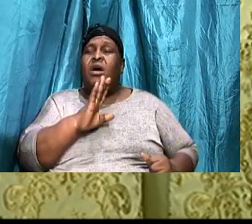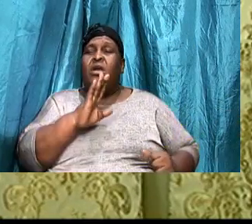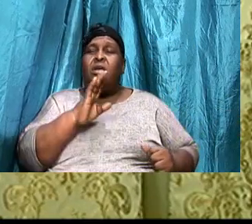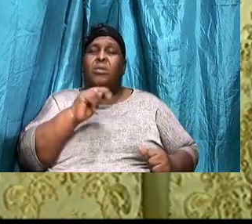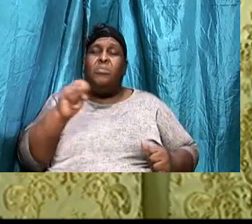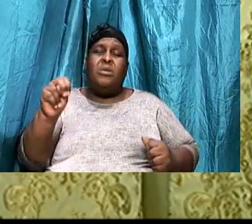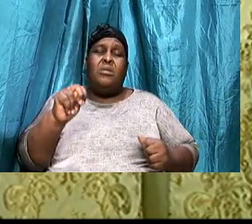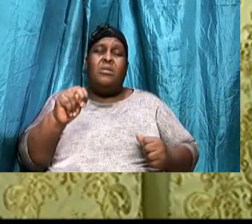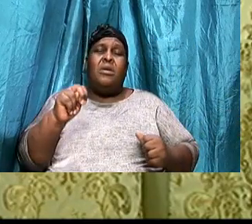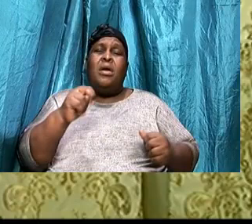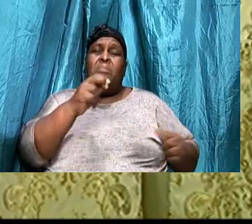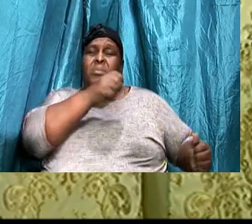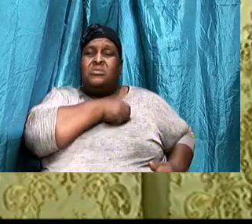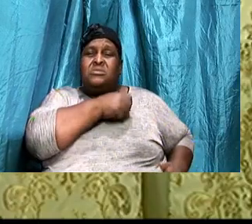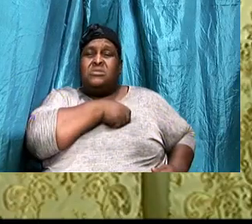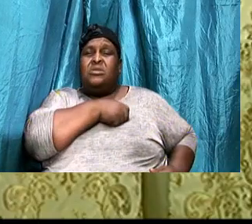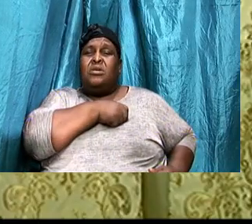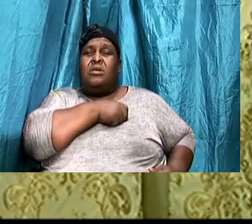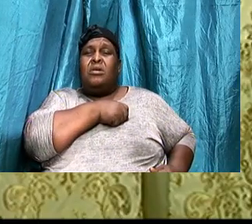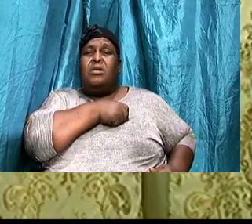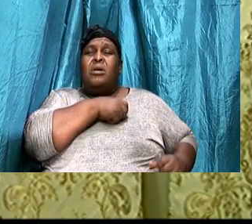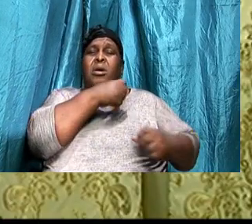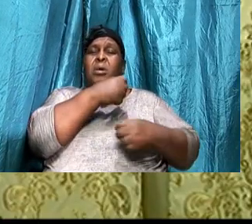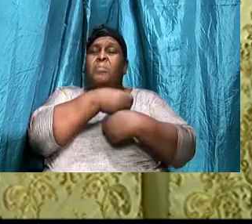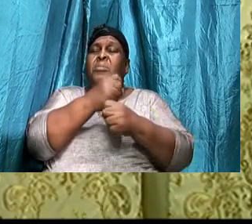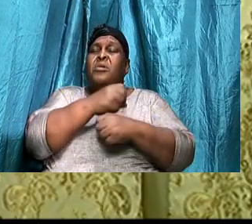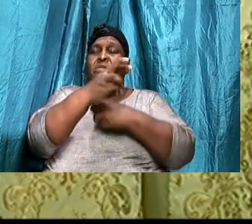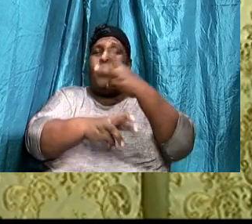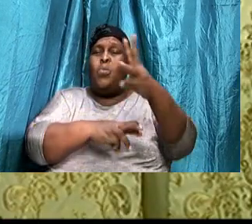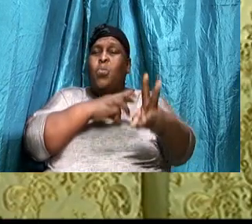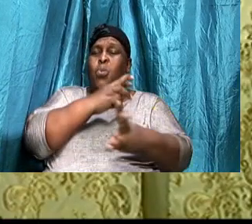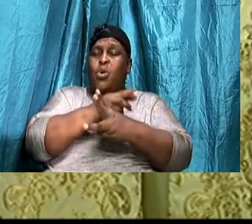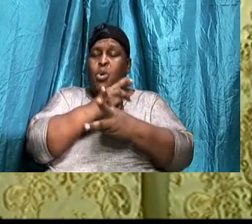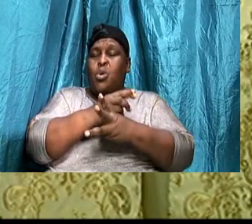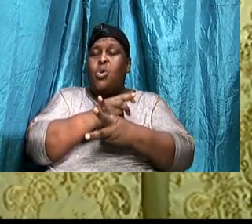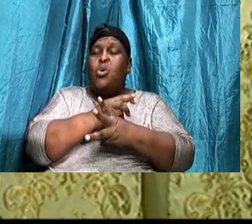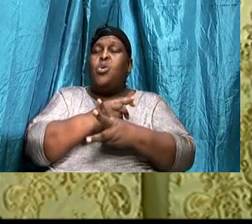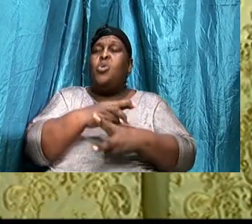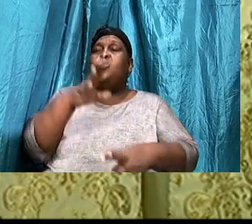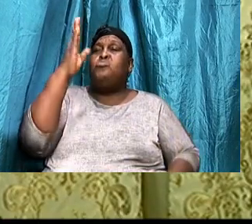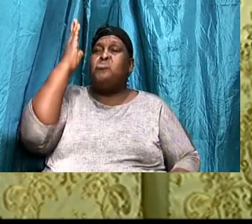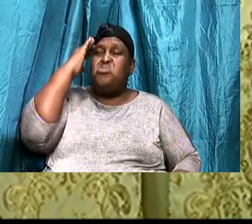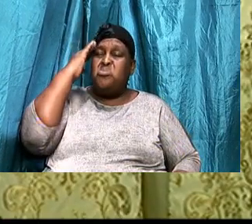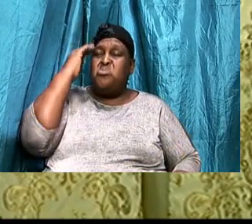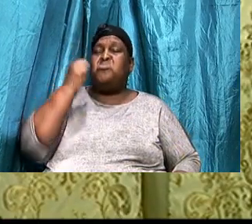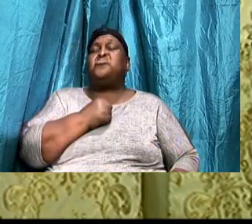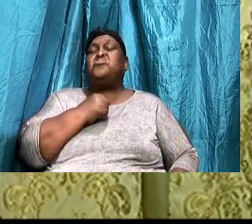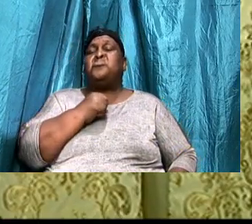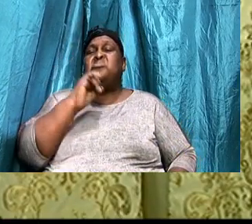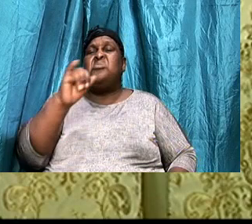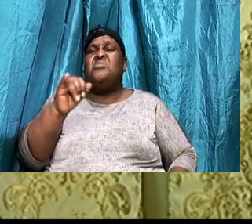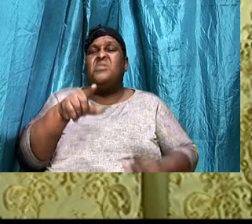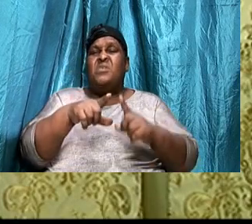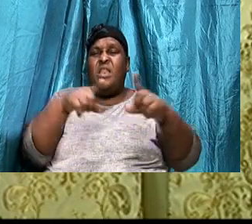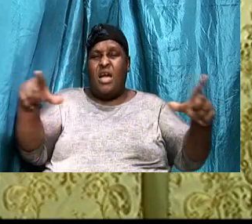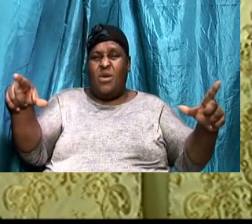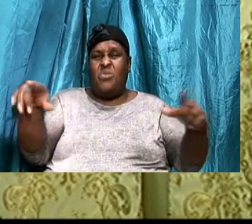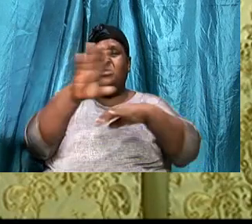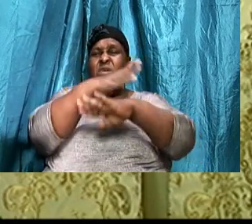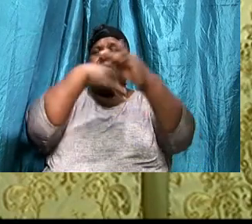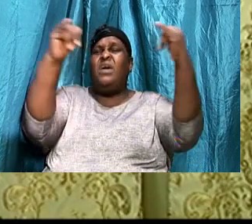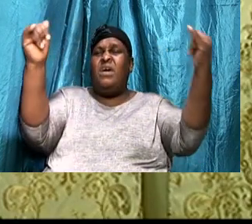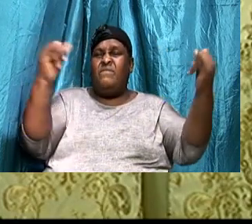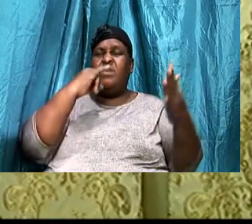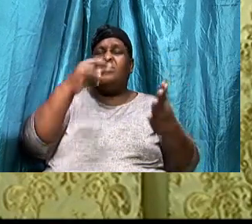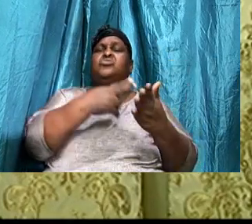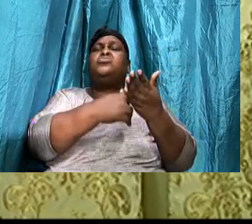should, Let the world know, That the official language, Of heaven, Is holiness, The official language,